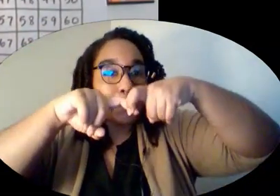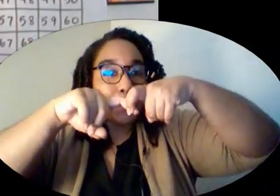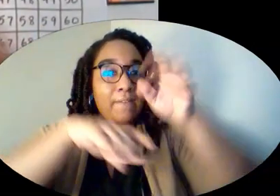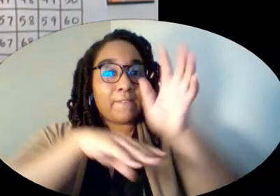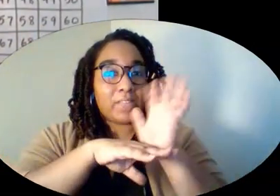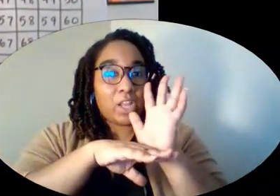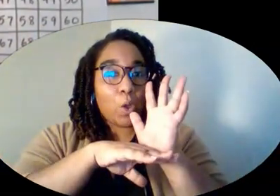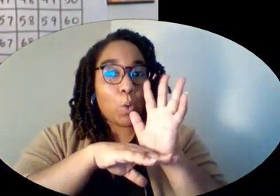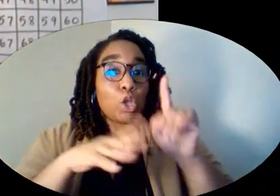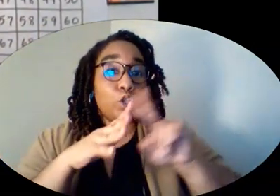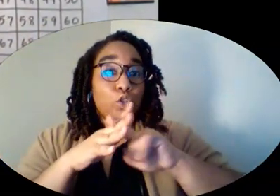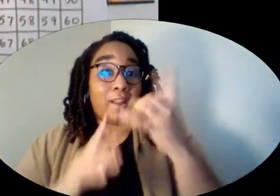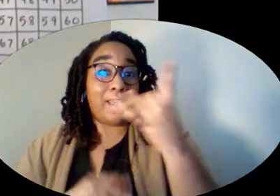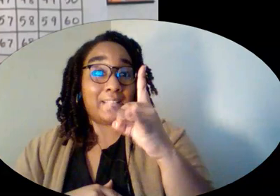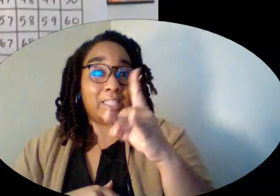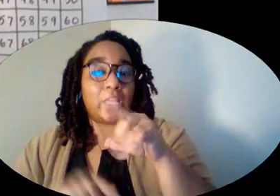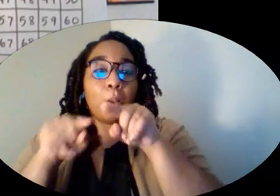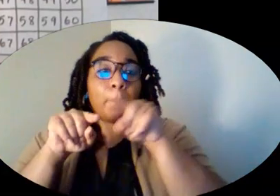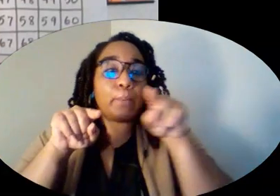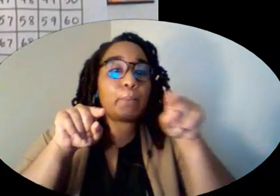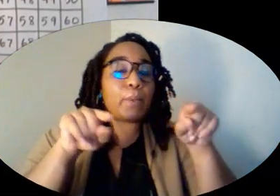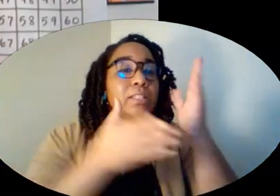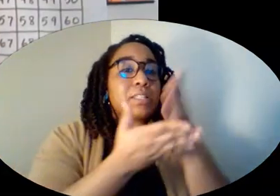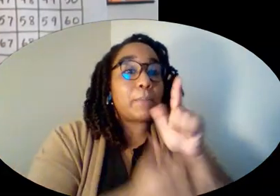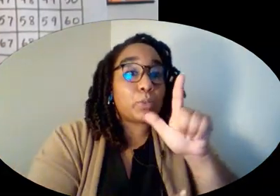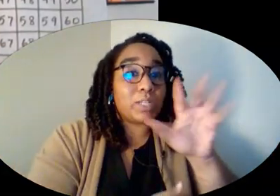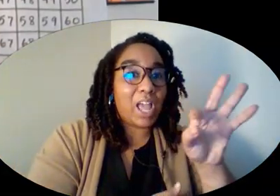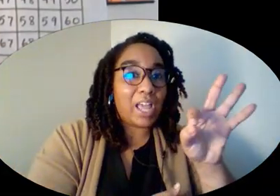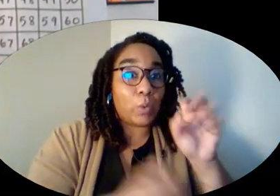18 and get to 29. How far away is it? All right, pause.